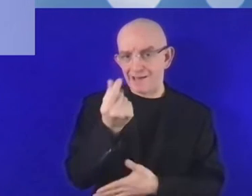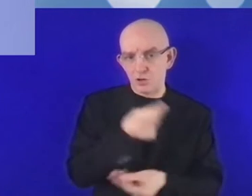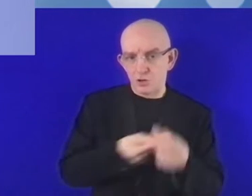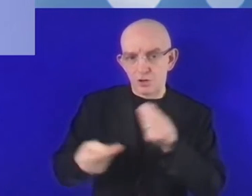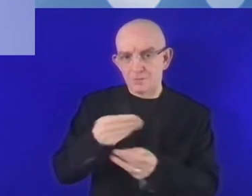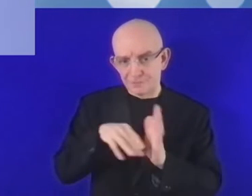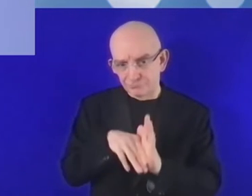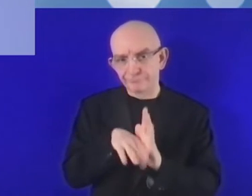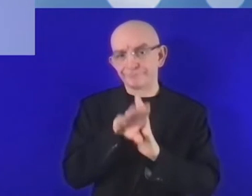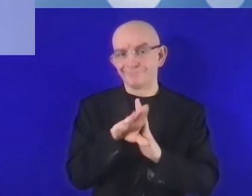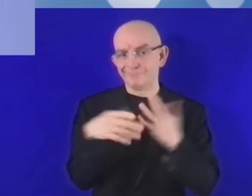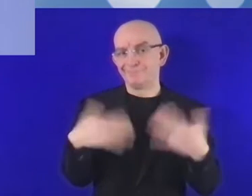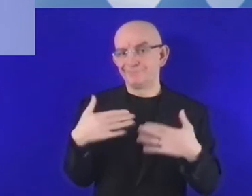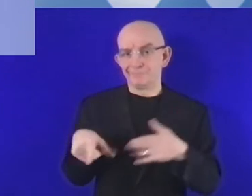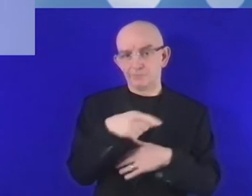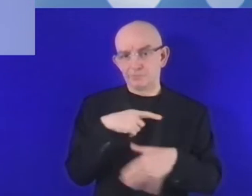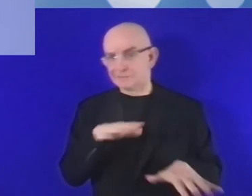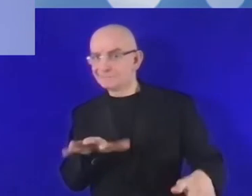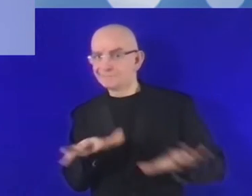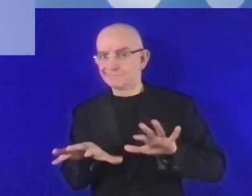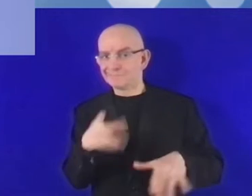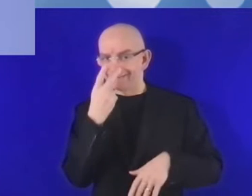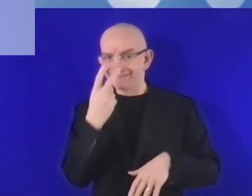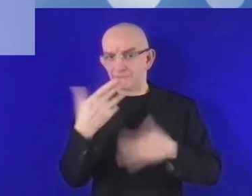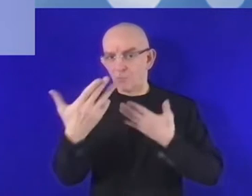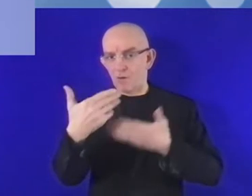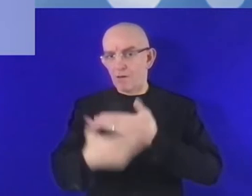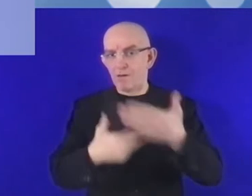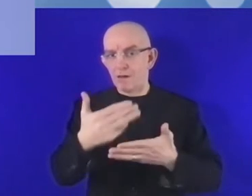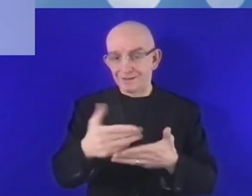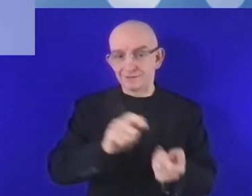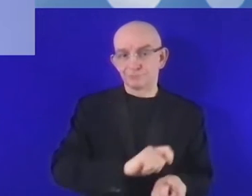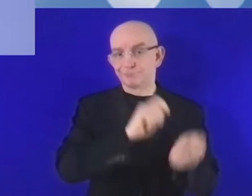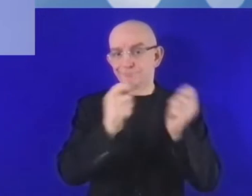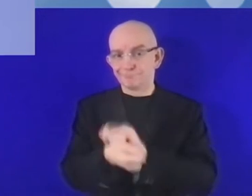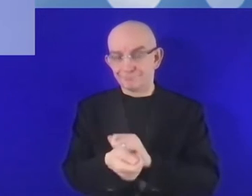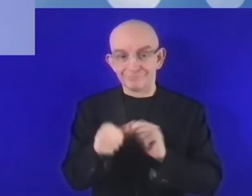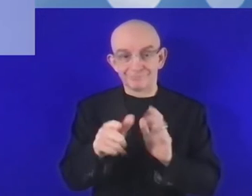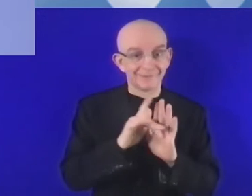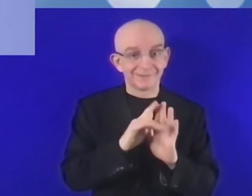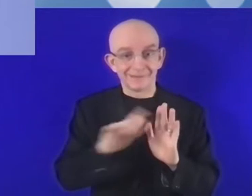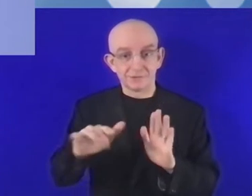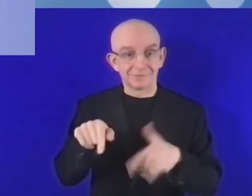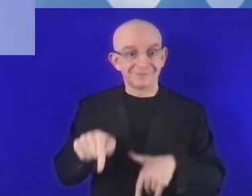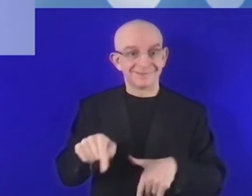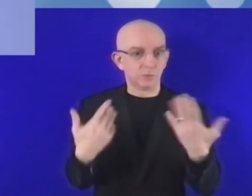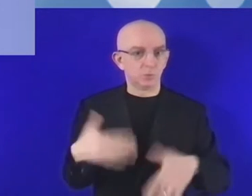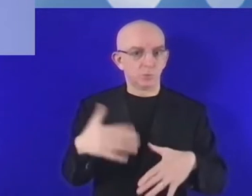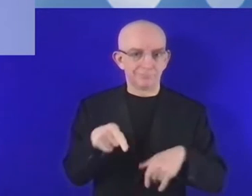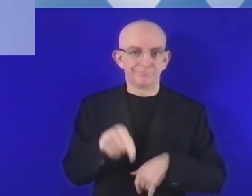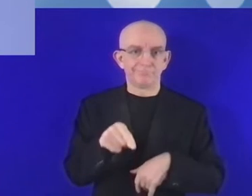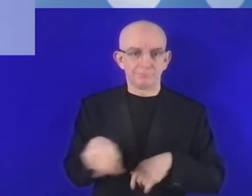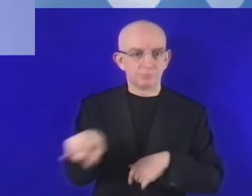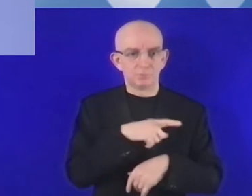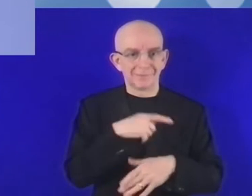this uncertainty. So we are happy to bring our experience to this debate and to show our